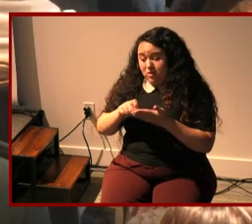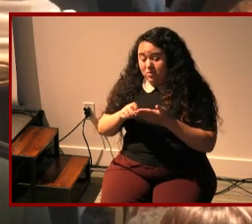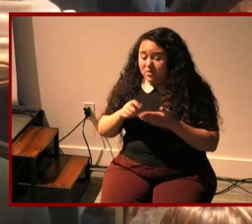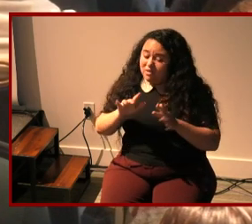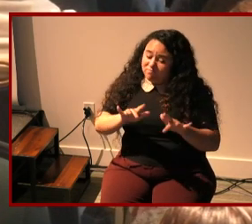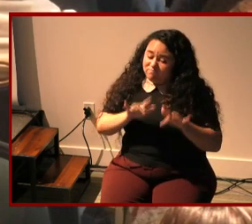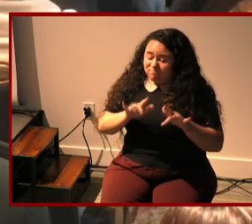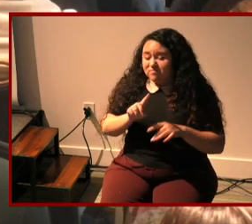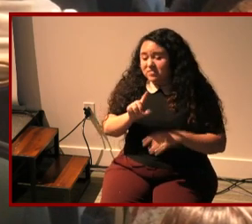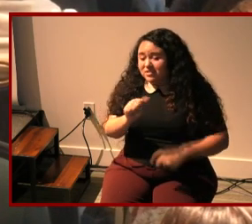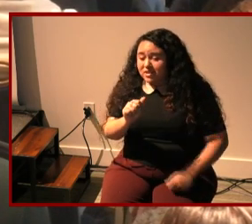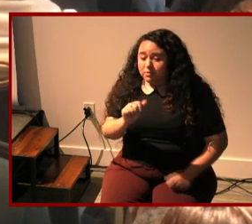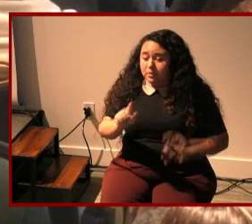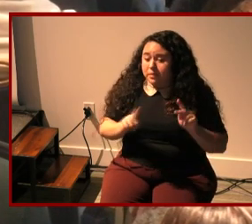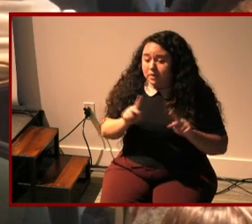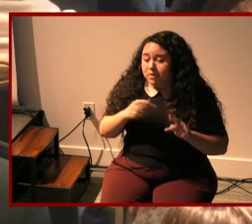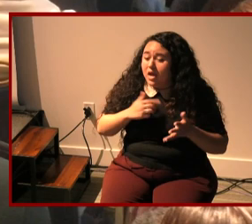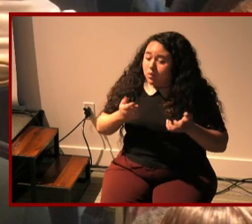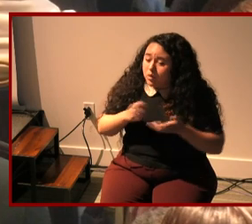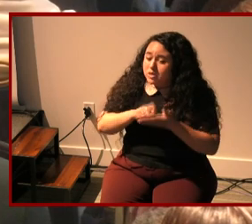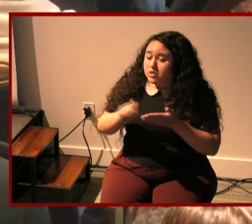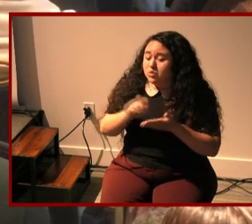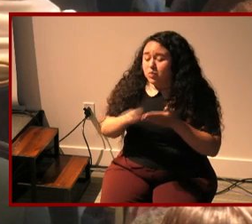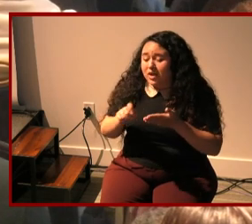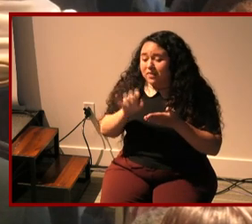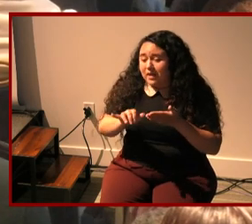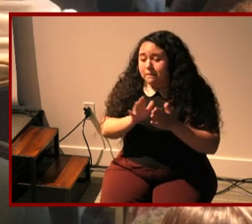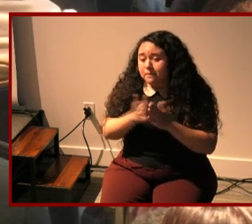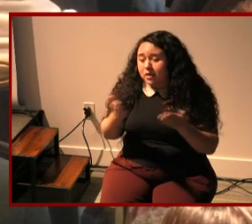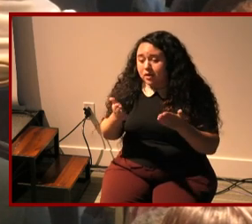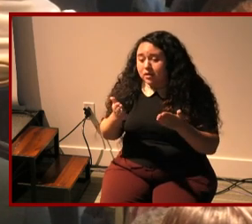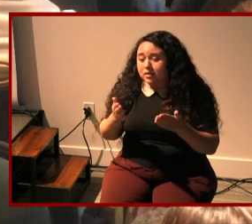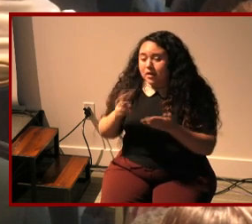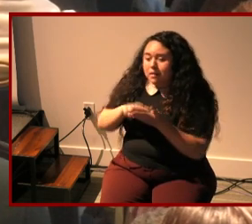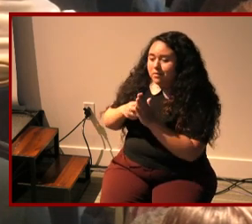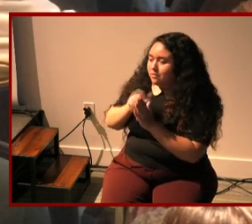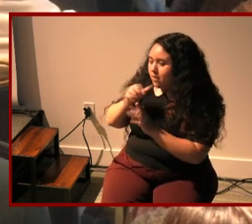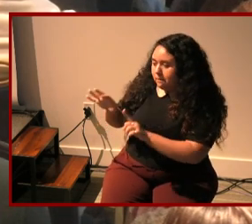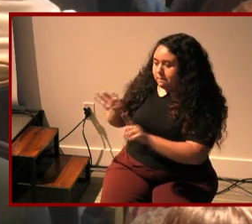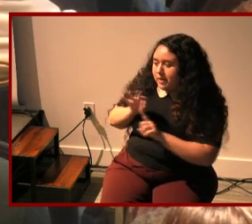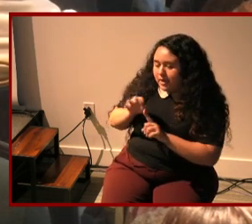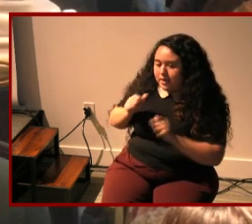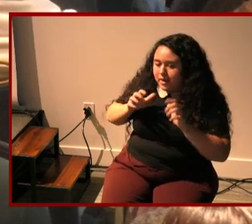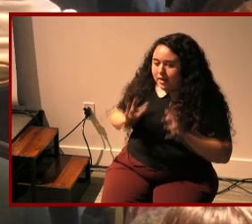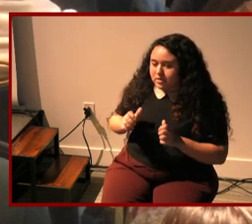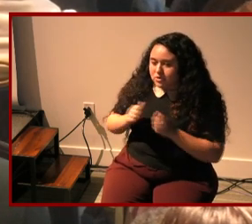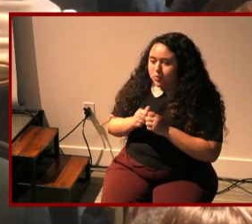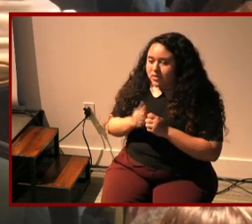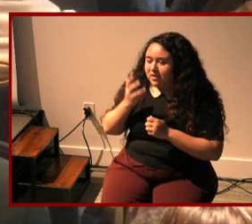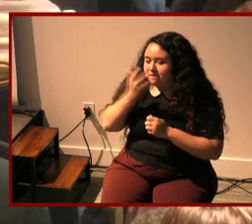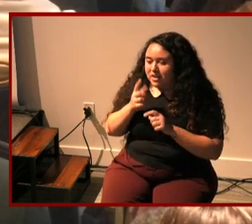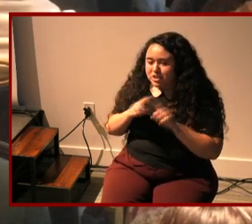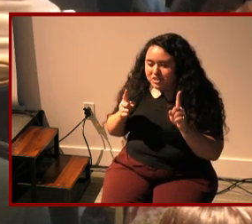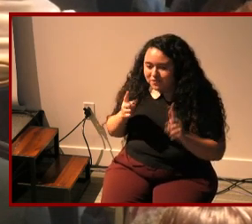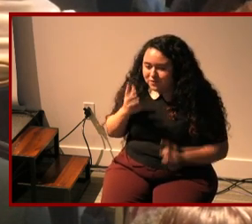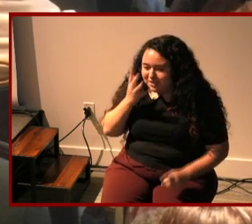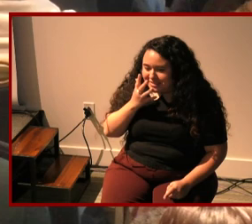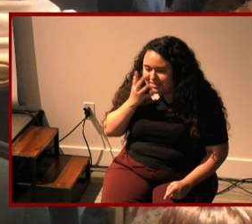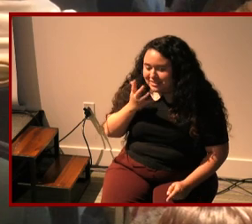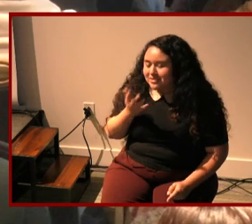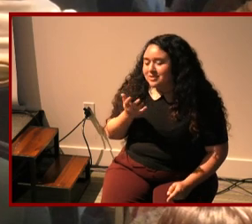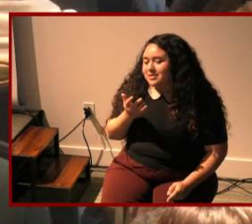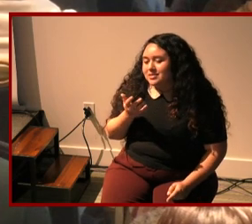bad for disabled people and wanted to write it and then like they purposefully didn't choose an actor with a face dip facial difference yeah um